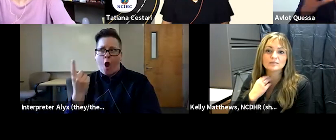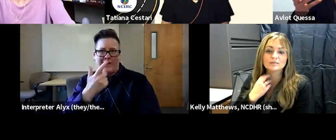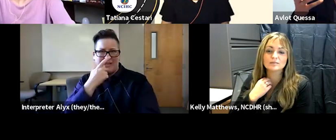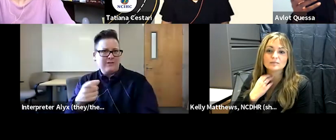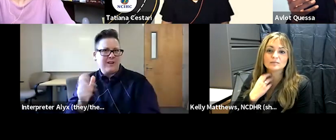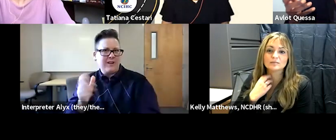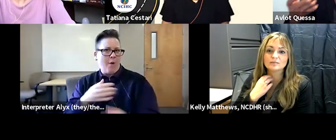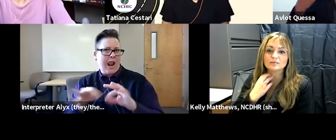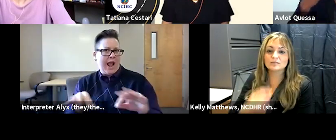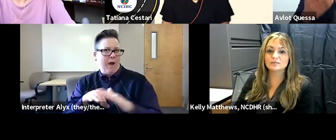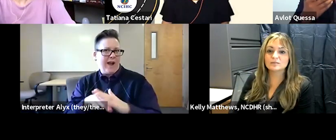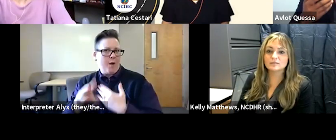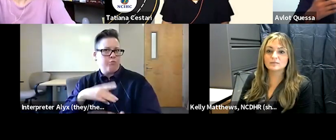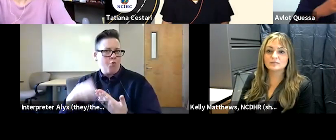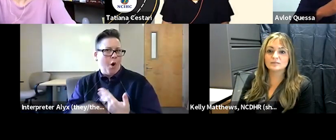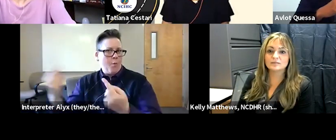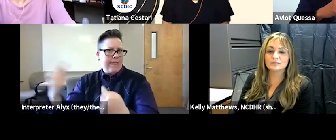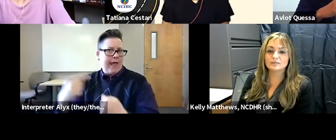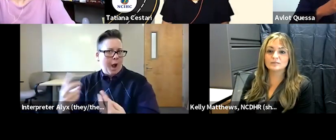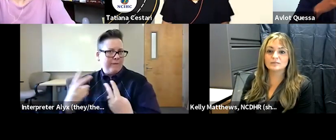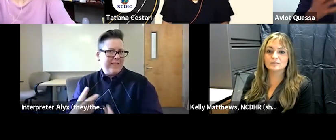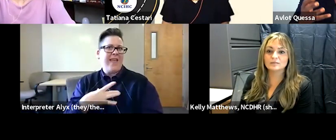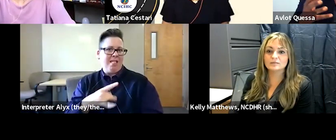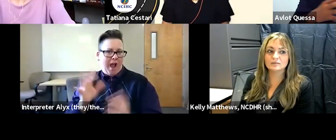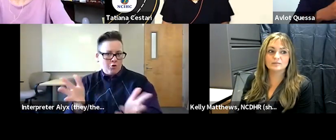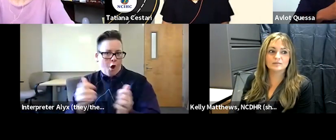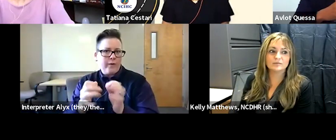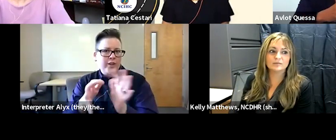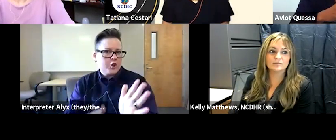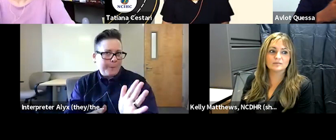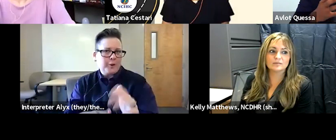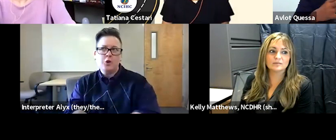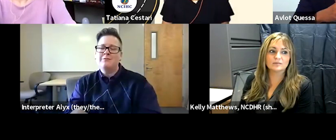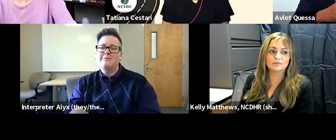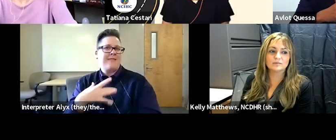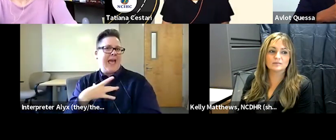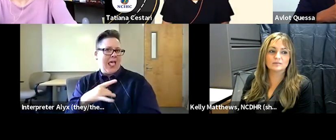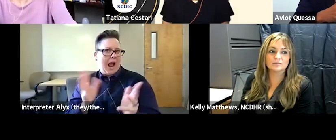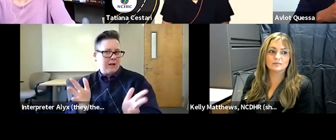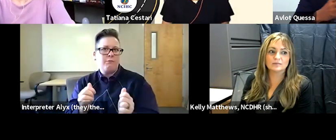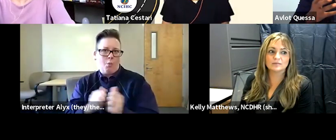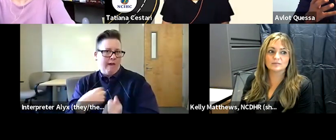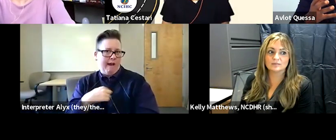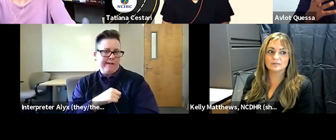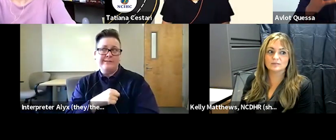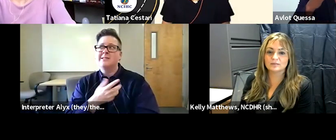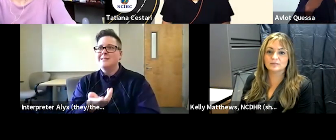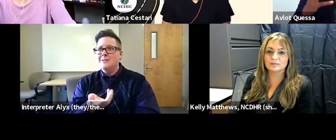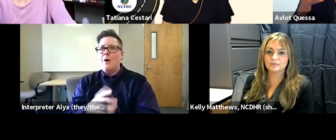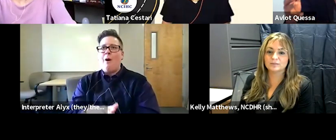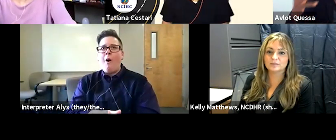program when they visit they always like to talk to interpreters they always like to do chat with you um so